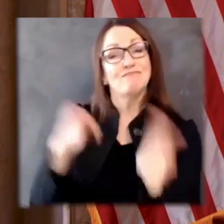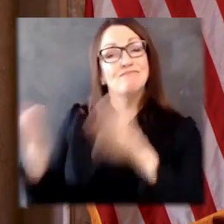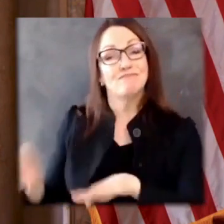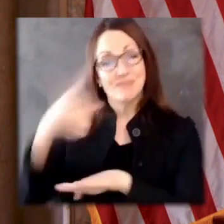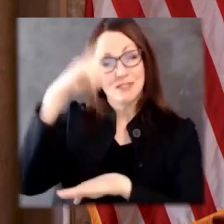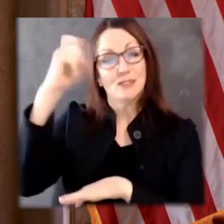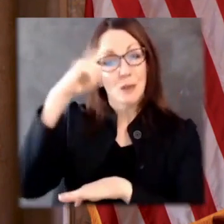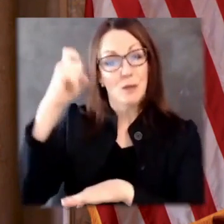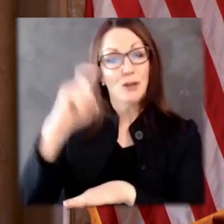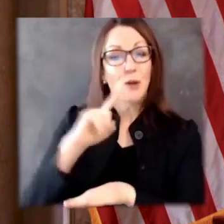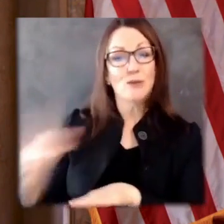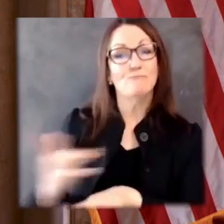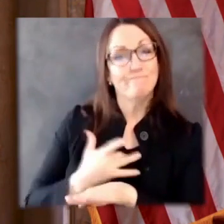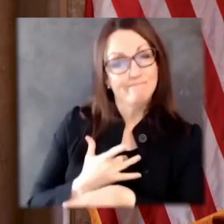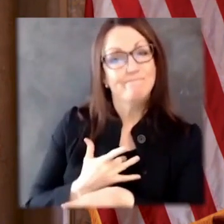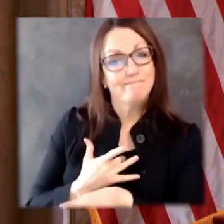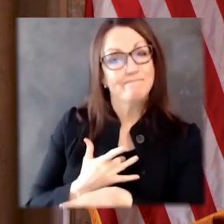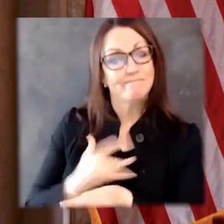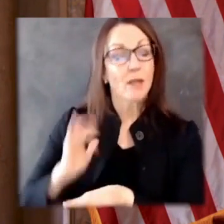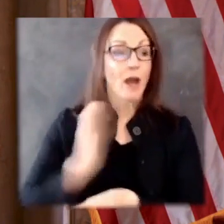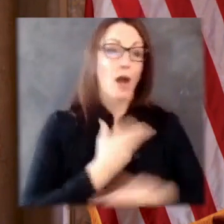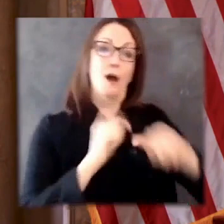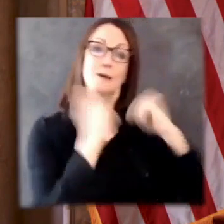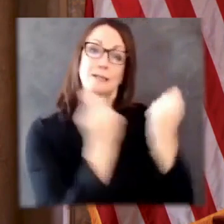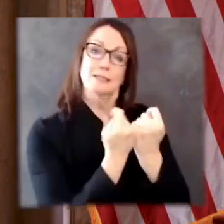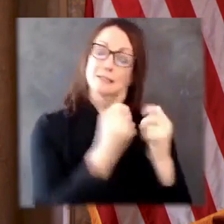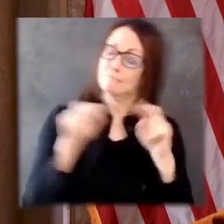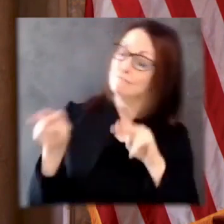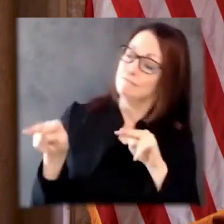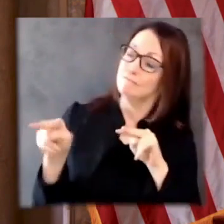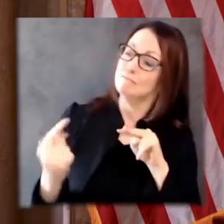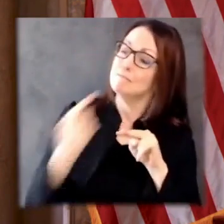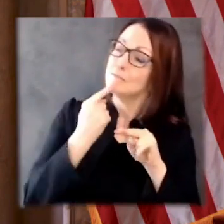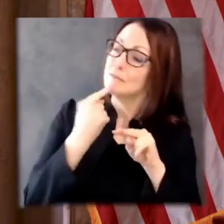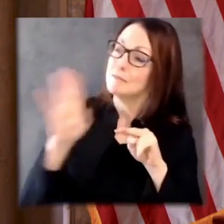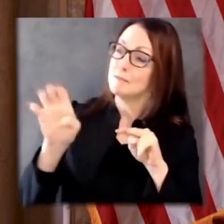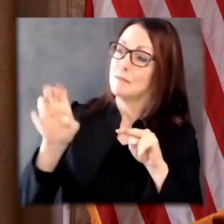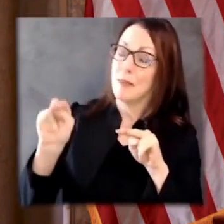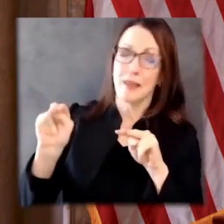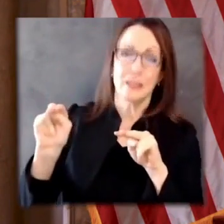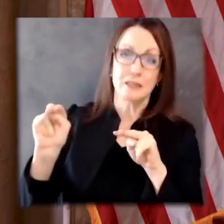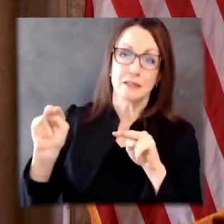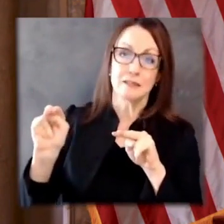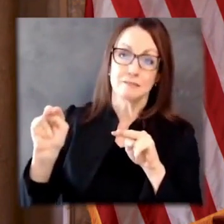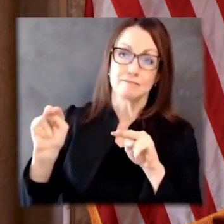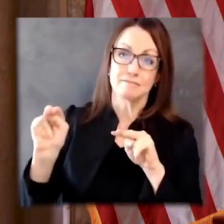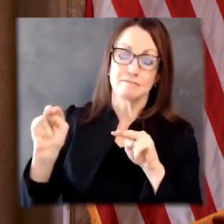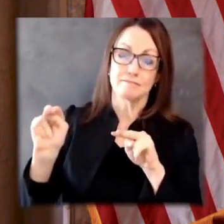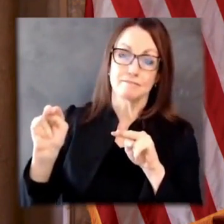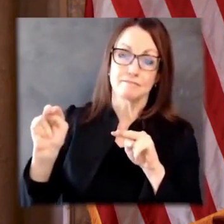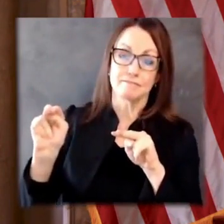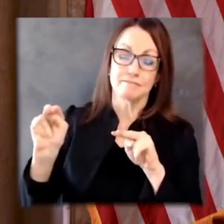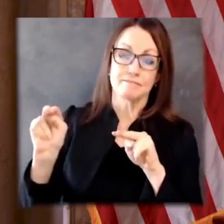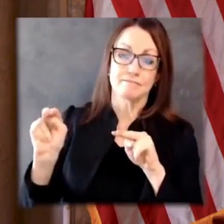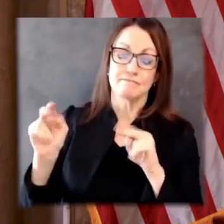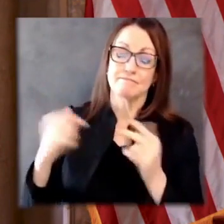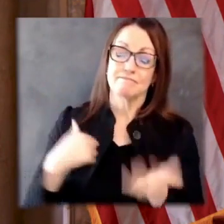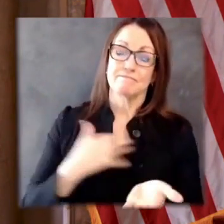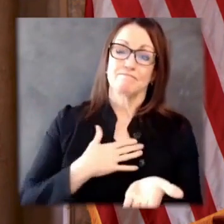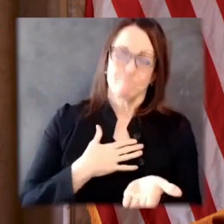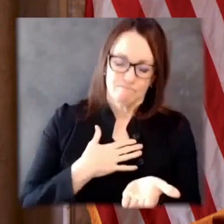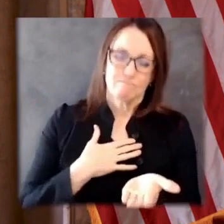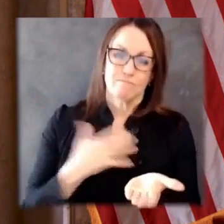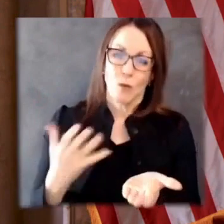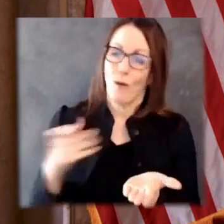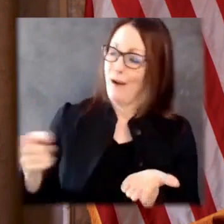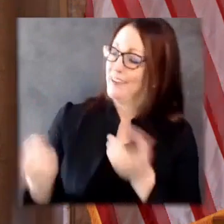more like Ben in word, in deed, and in service. We sure wish he could be with us here tonight. We miss him